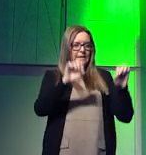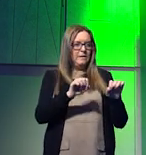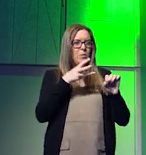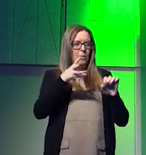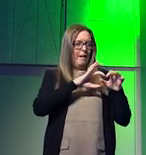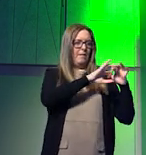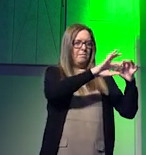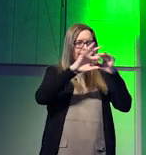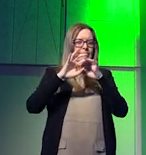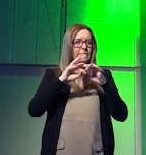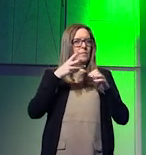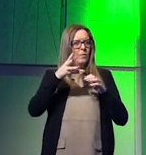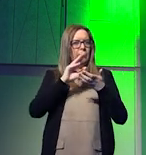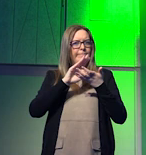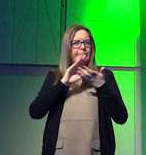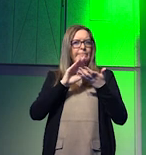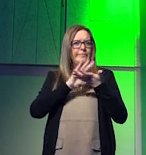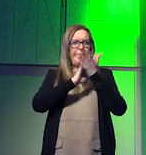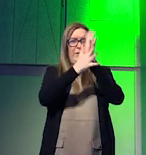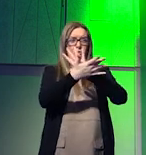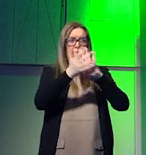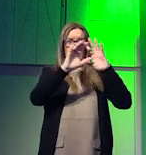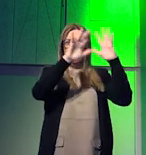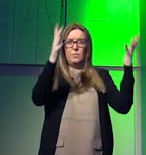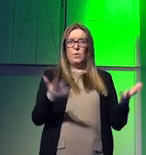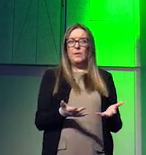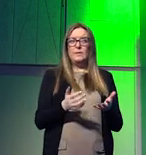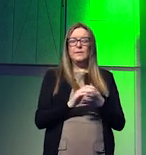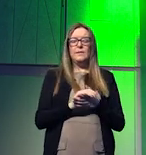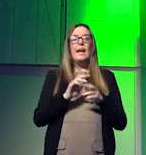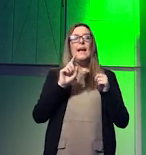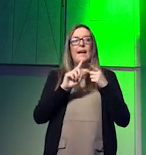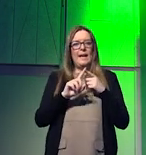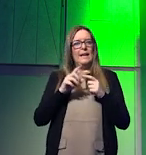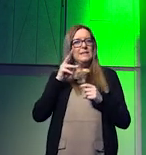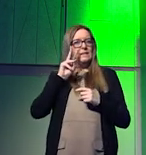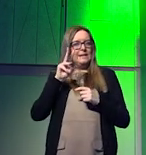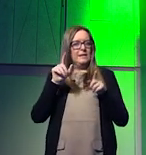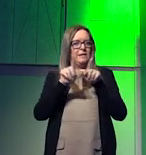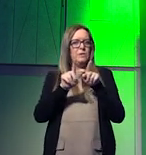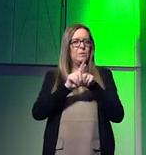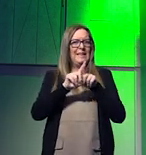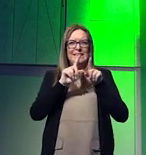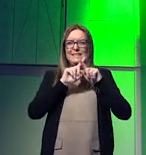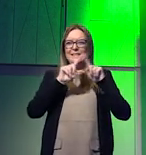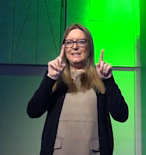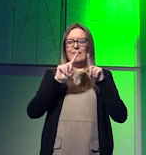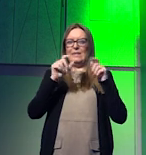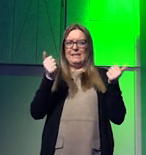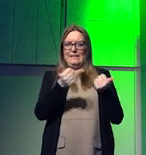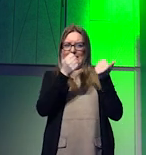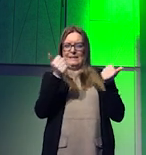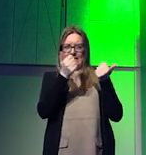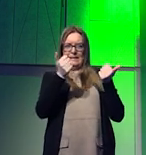sustain the ecological balance of our world and we're already seeing seeing with a number of signals within our global system